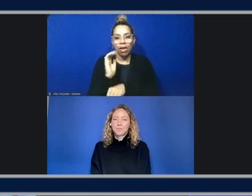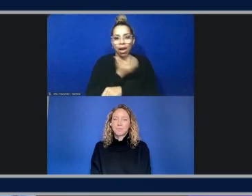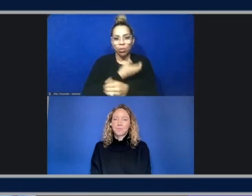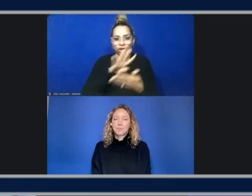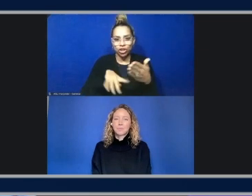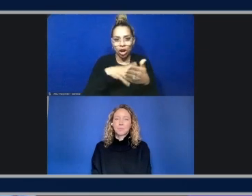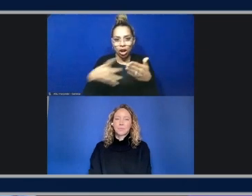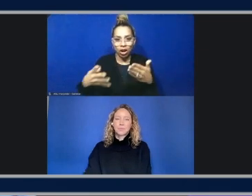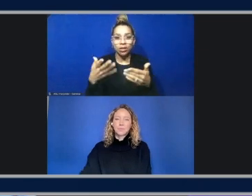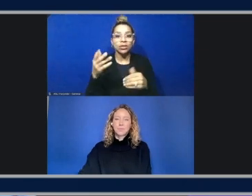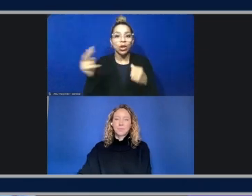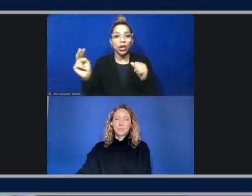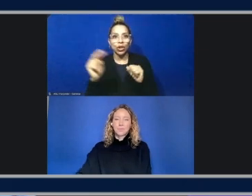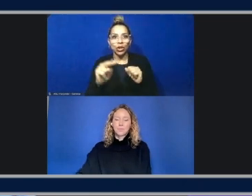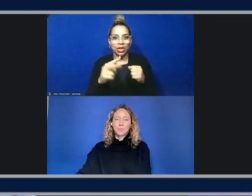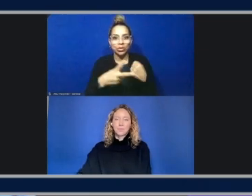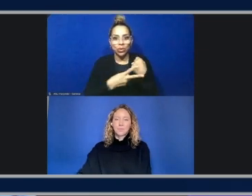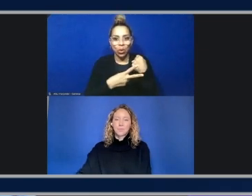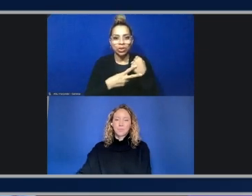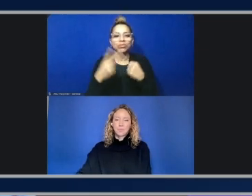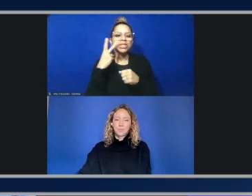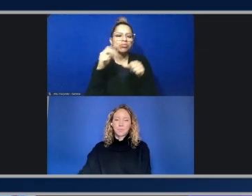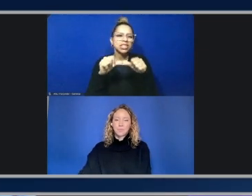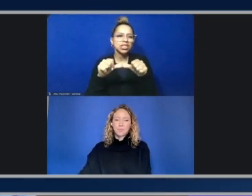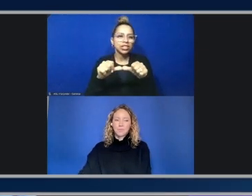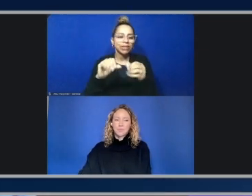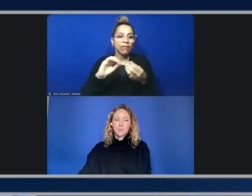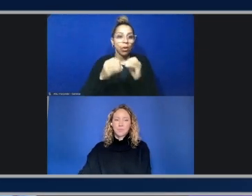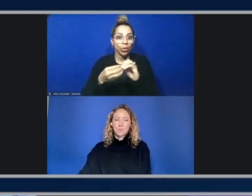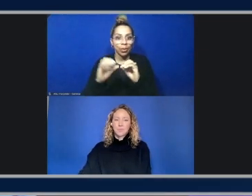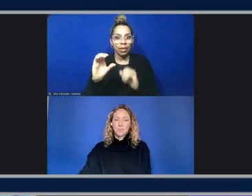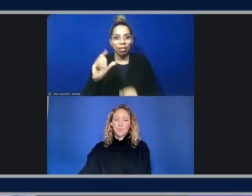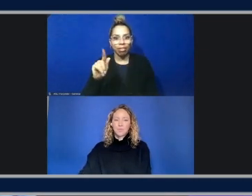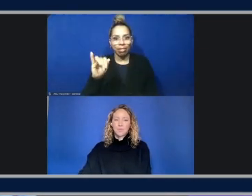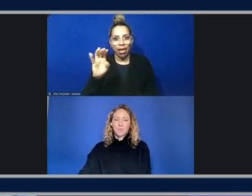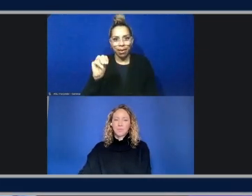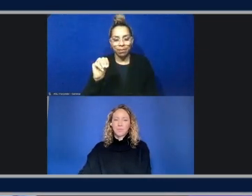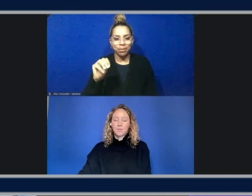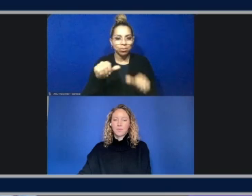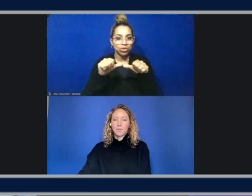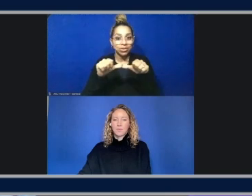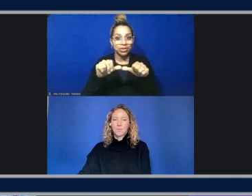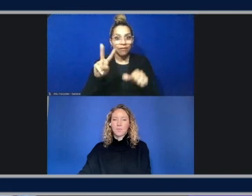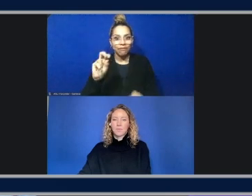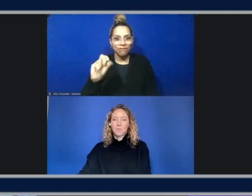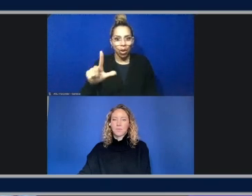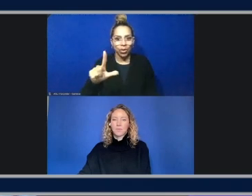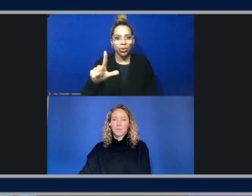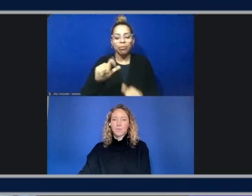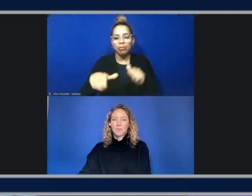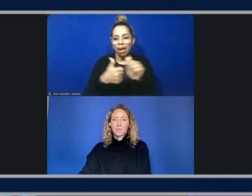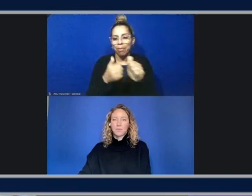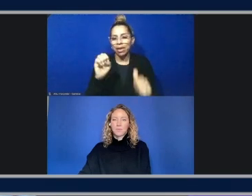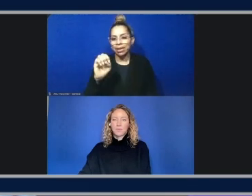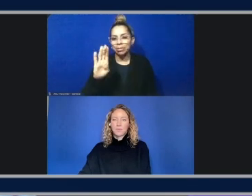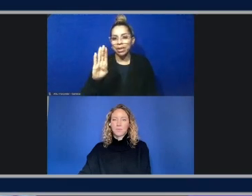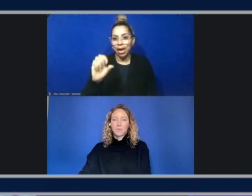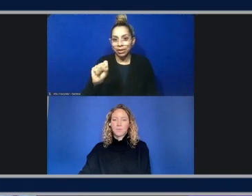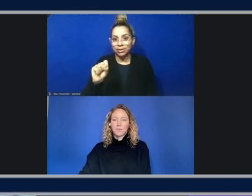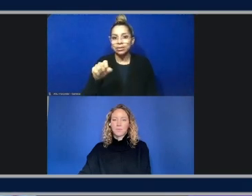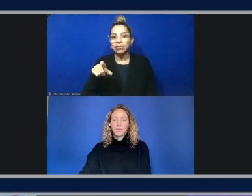claim with a persistent volume that is backed by EBS. So that volume was created automatically attached to the instance. It's going to follow that pod around.